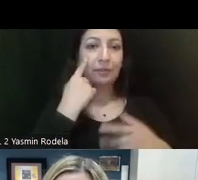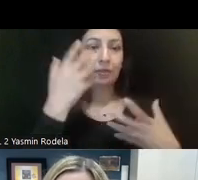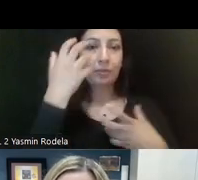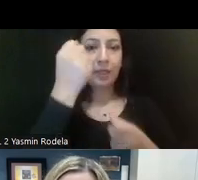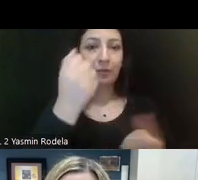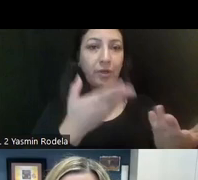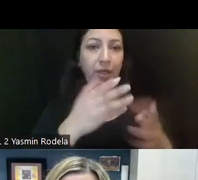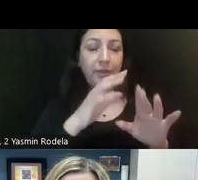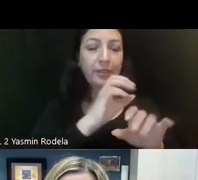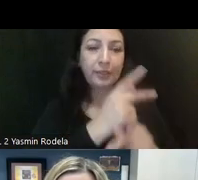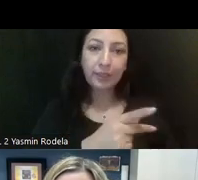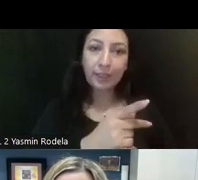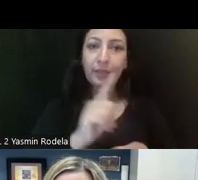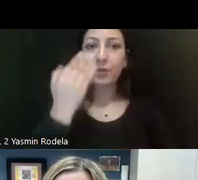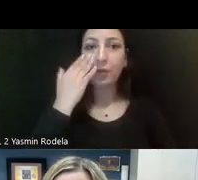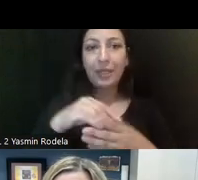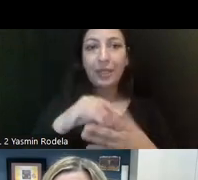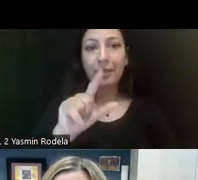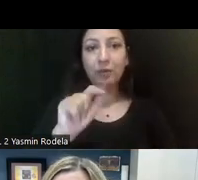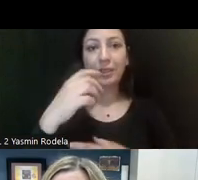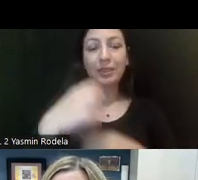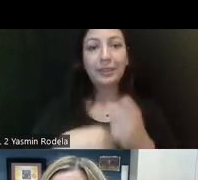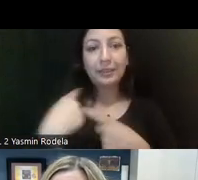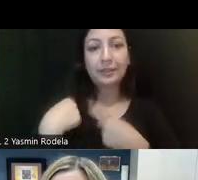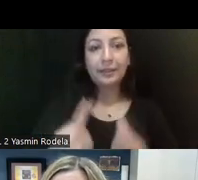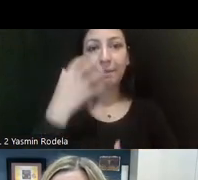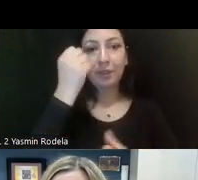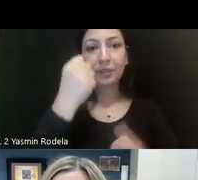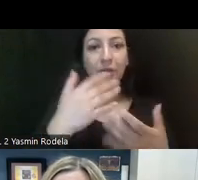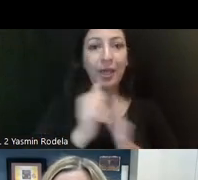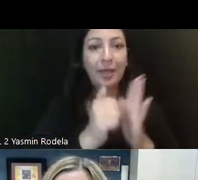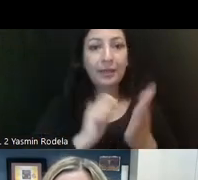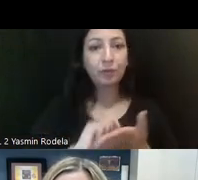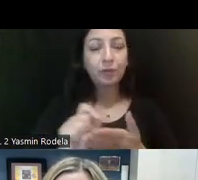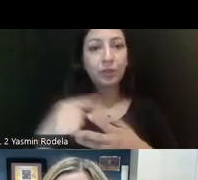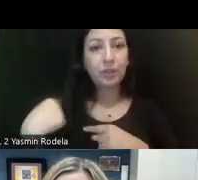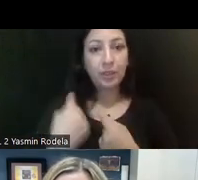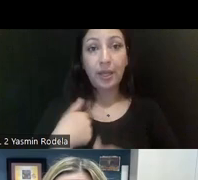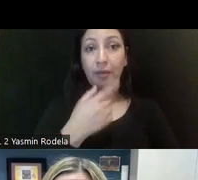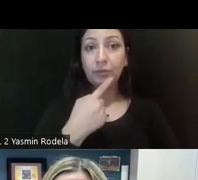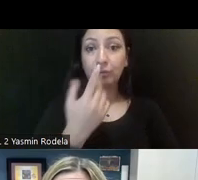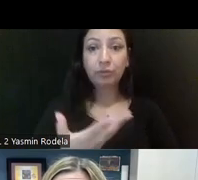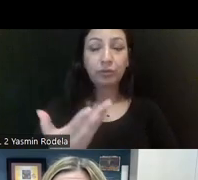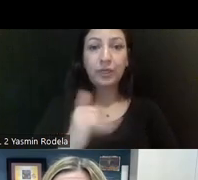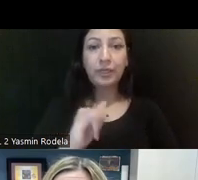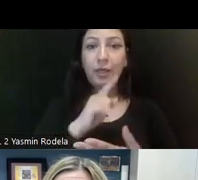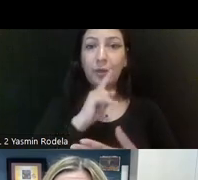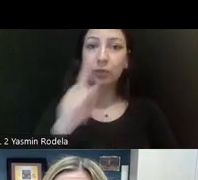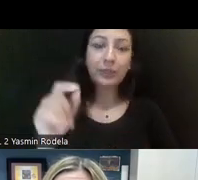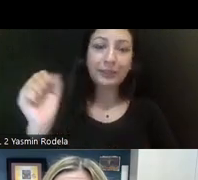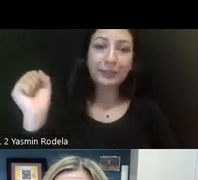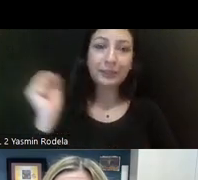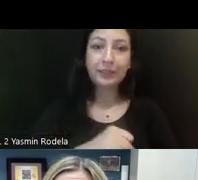care. And so, you know, in the 20 years since the mental health services act was written, I would say hands down the